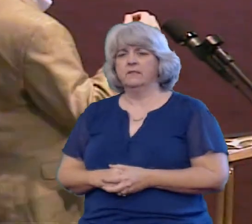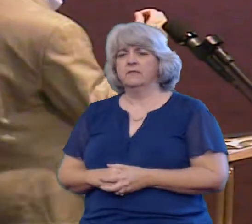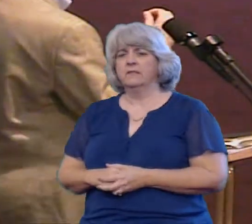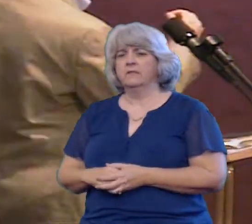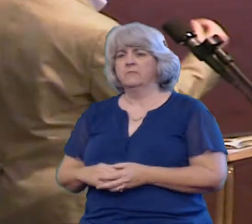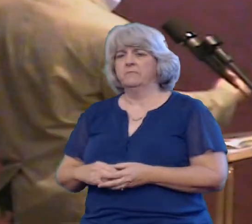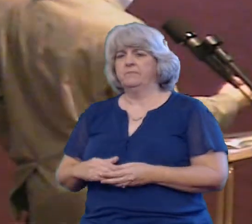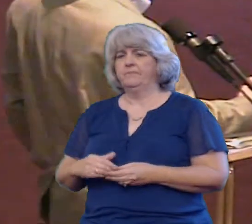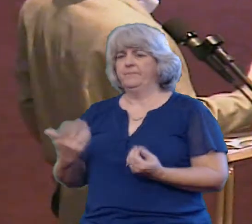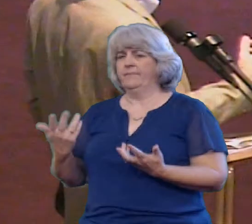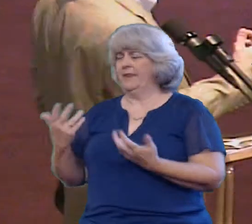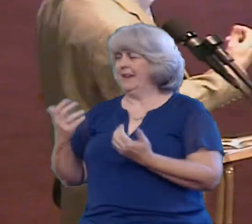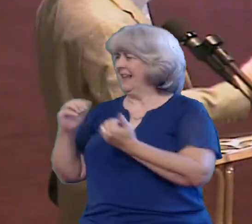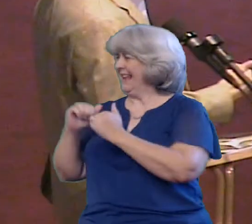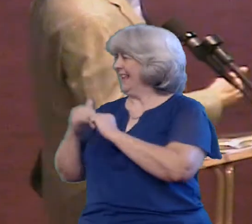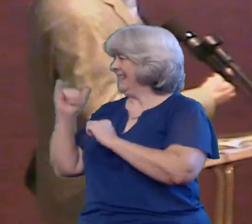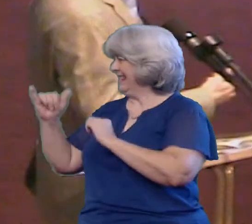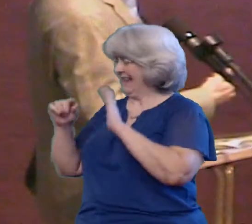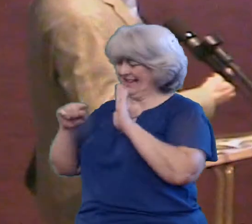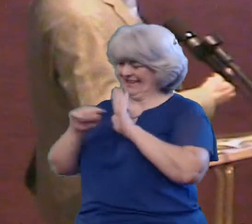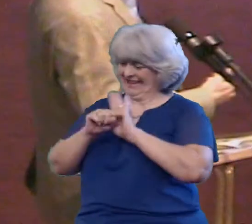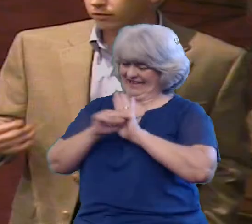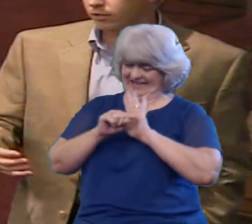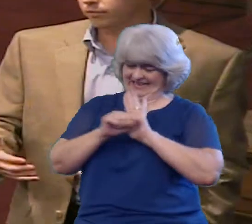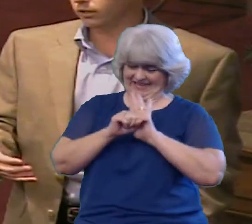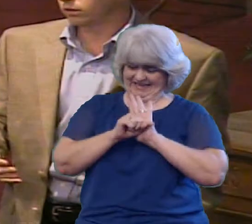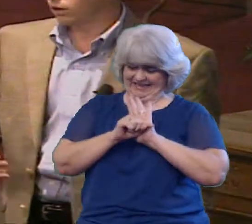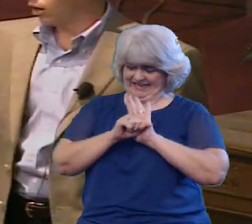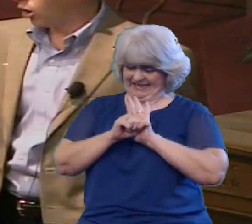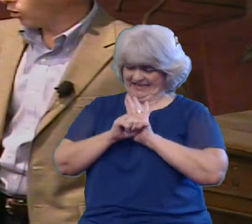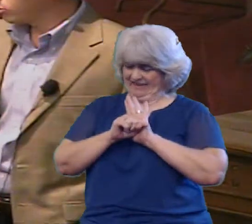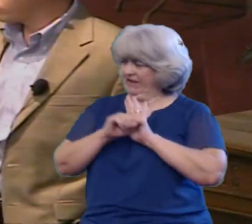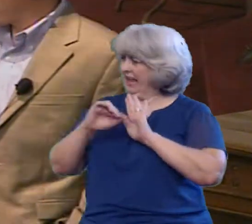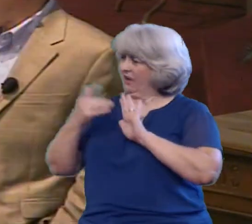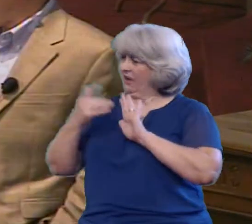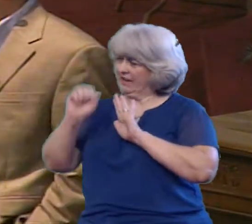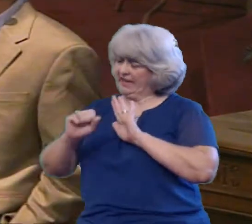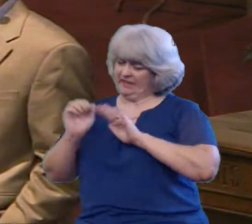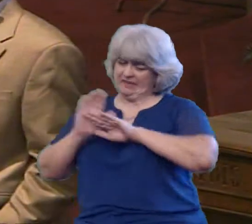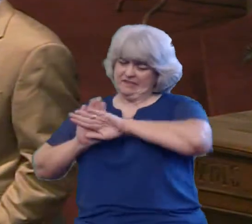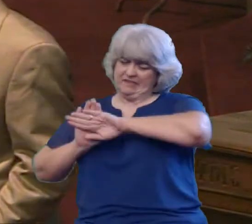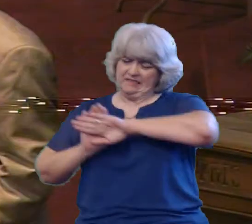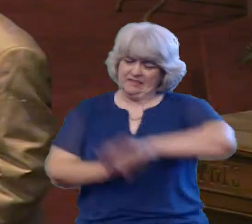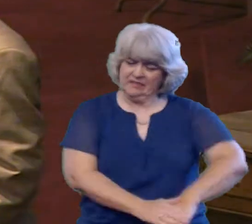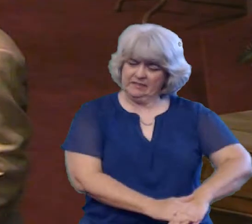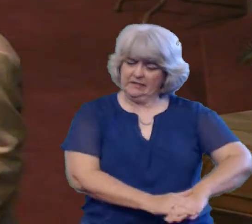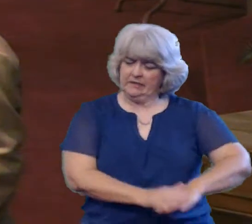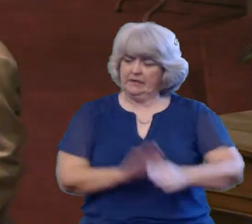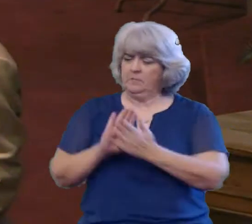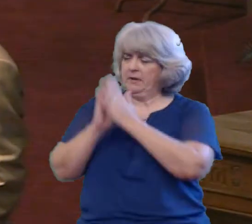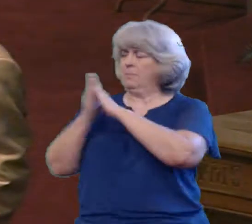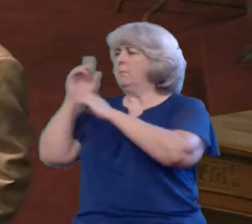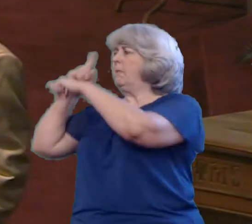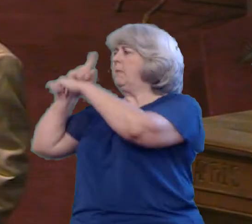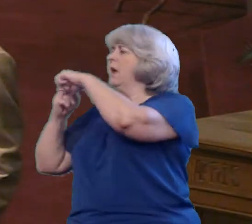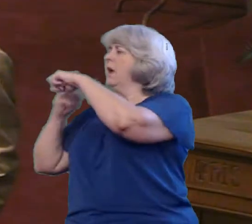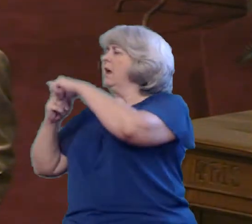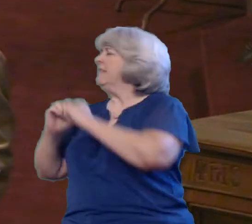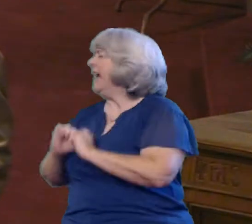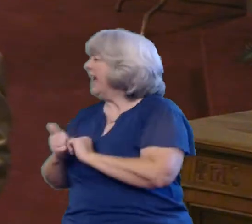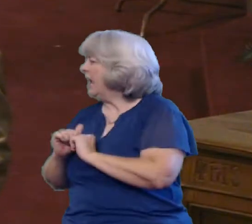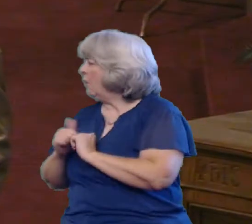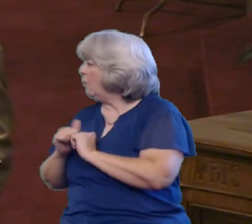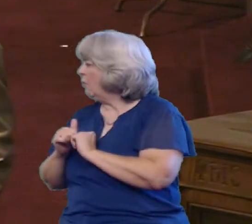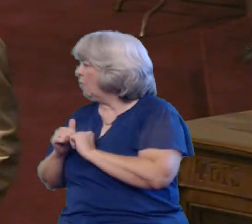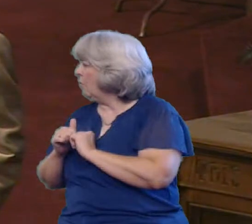do you control the negativity? How do you control the positivity? All those different aspects that come into your life And the second